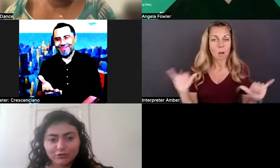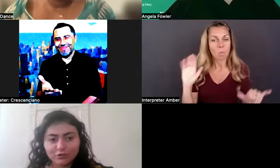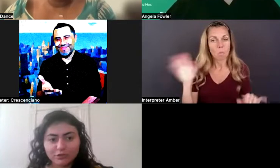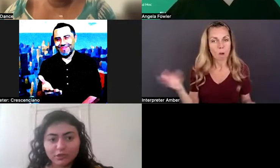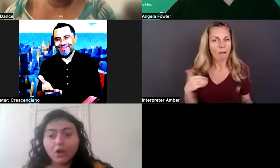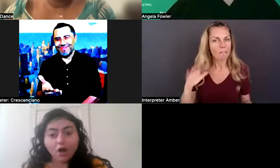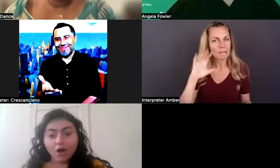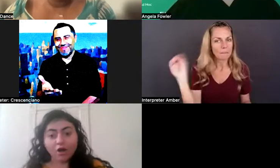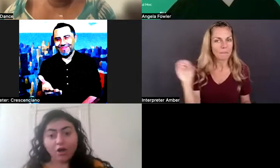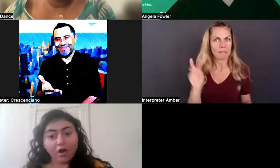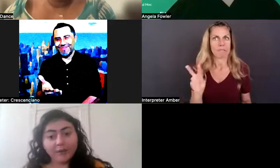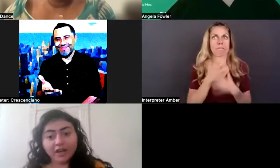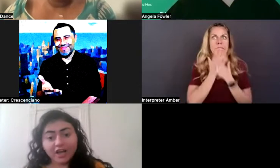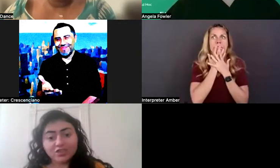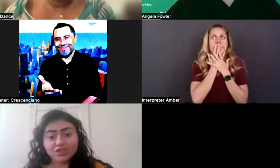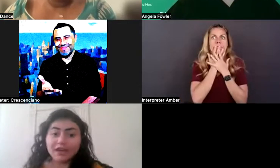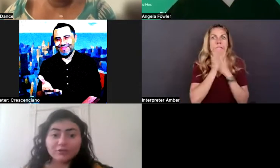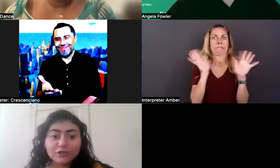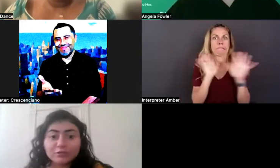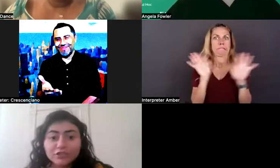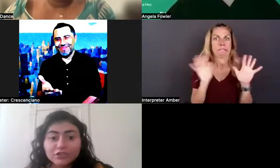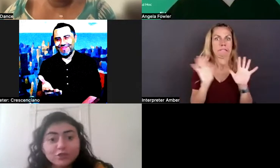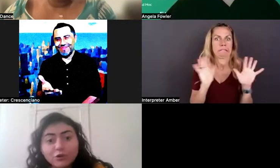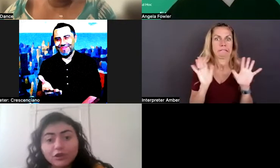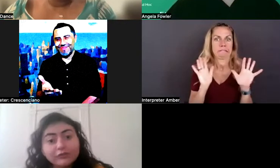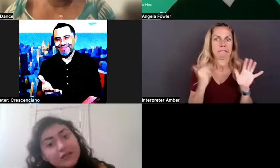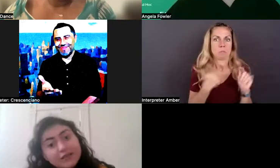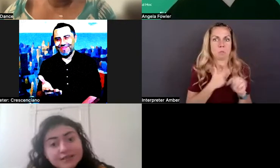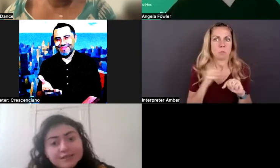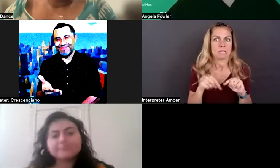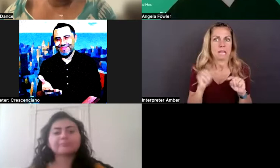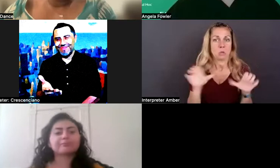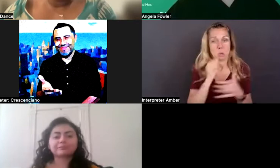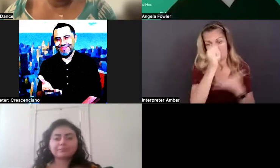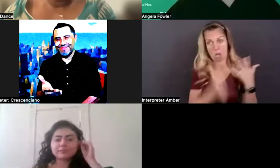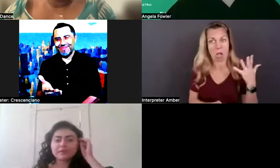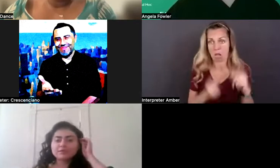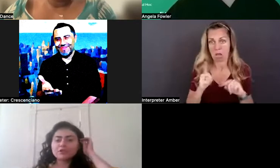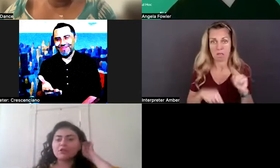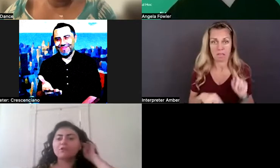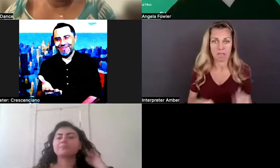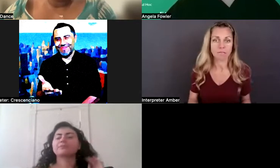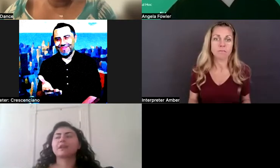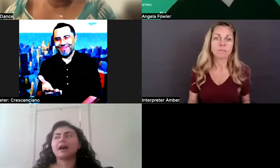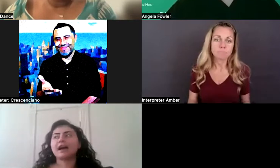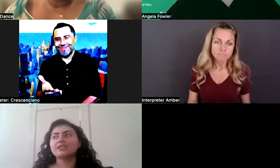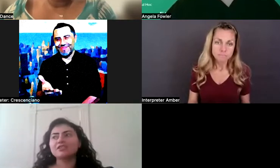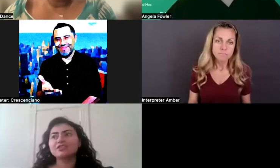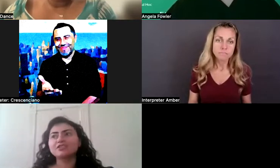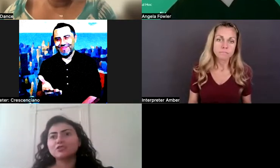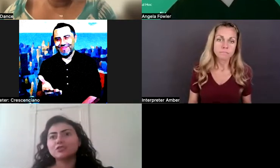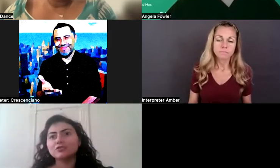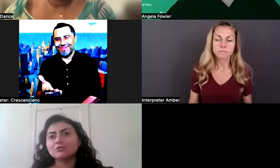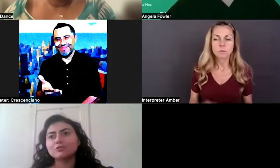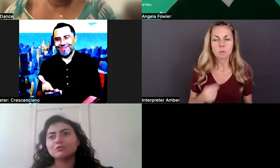are going to be like, Oh my gosh, I don't think we can do all of this. So I